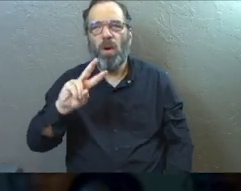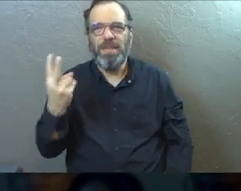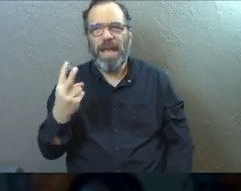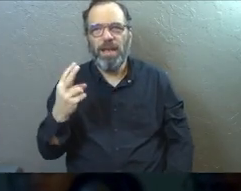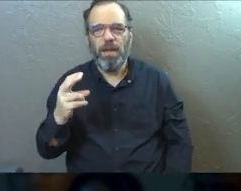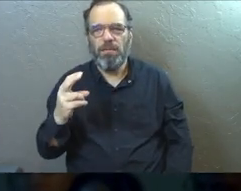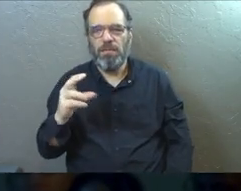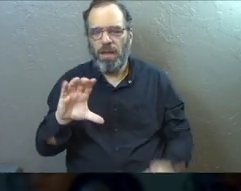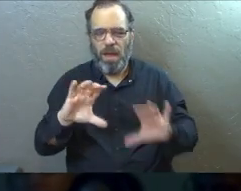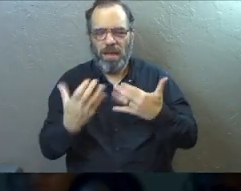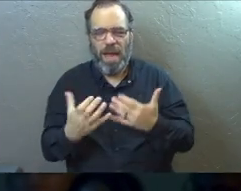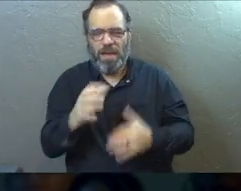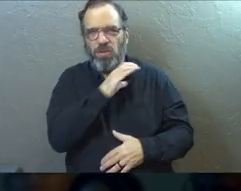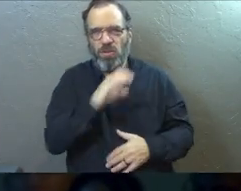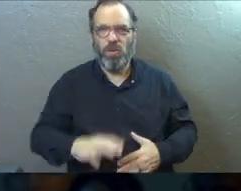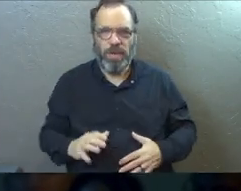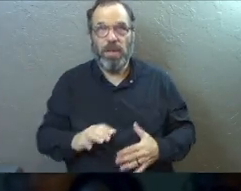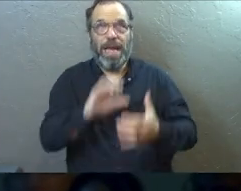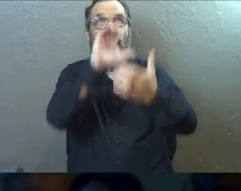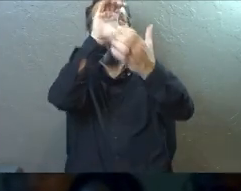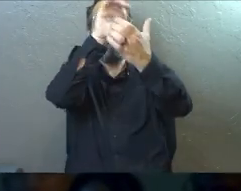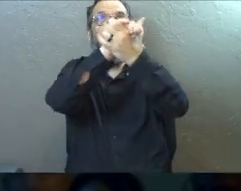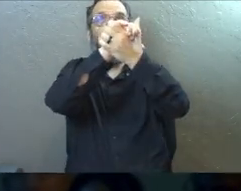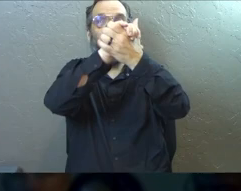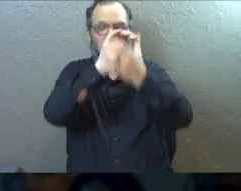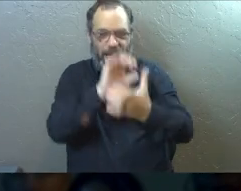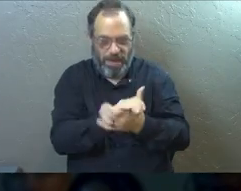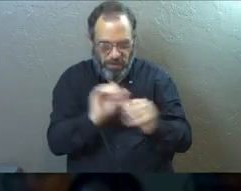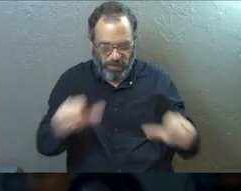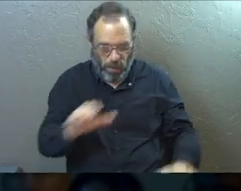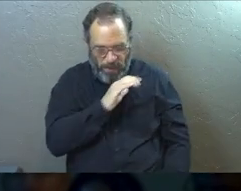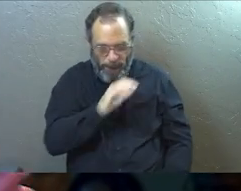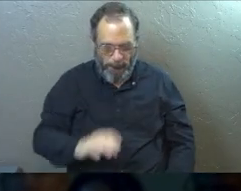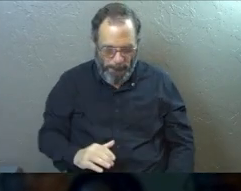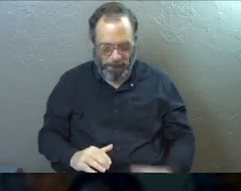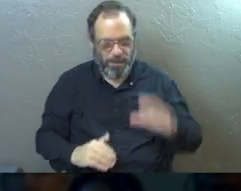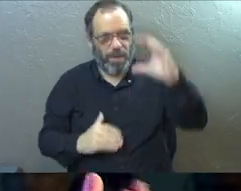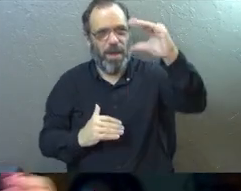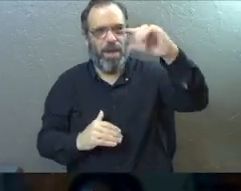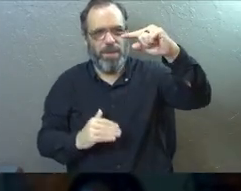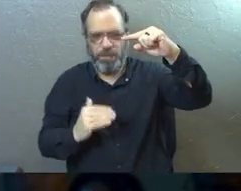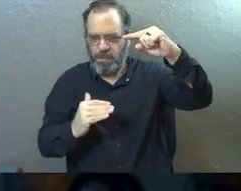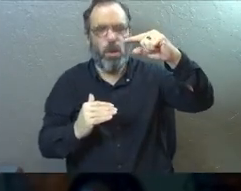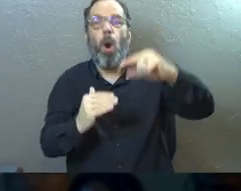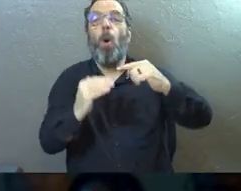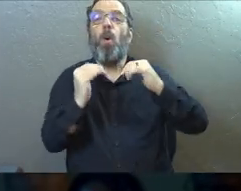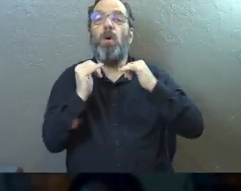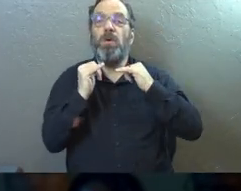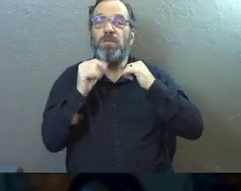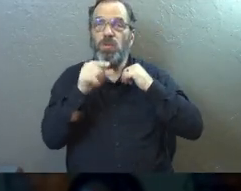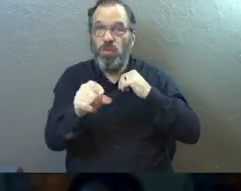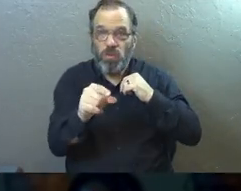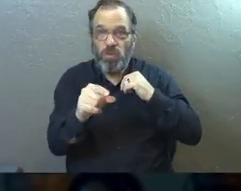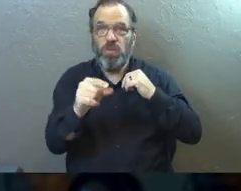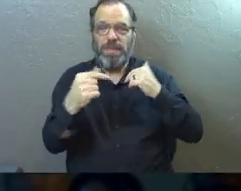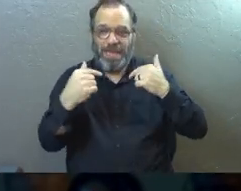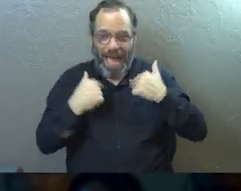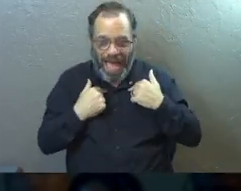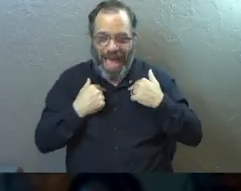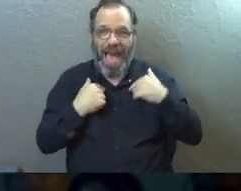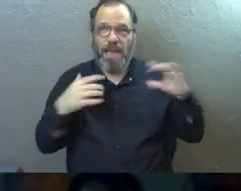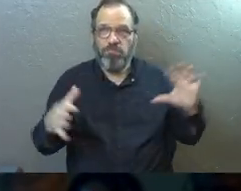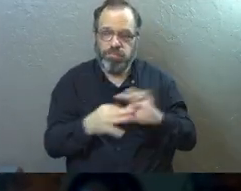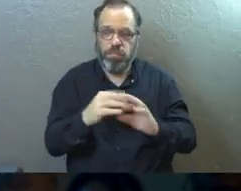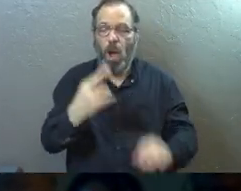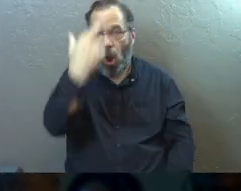not like married Christians are up here and then divorced Christians are down here. That's not how this works. God is bringing all of us back to him.